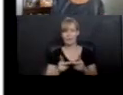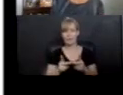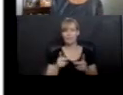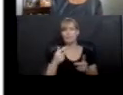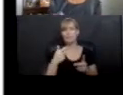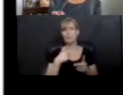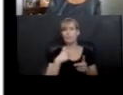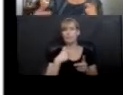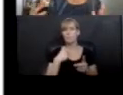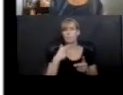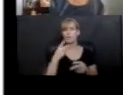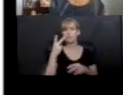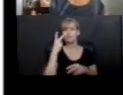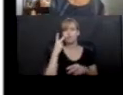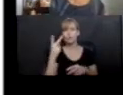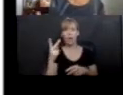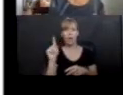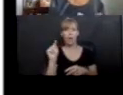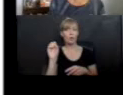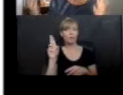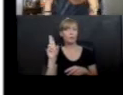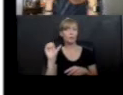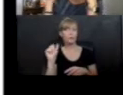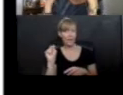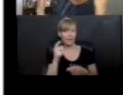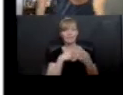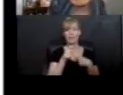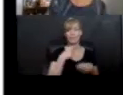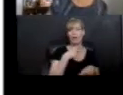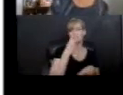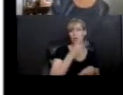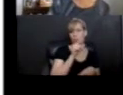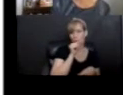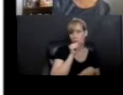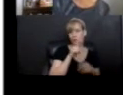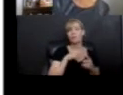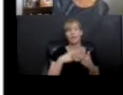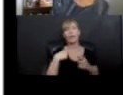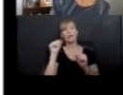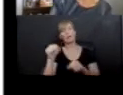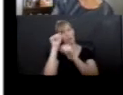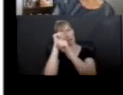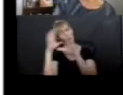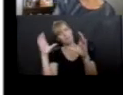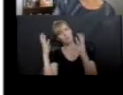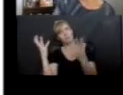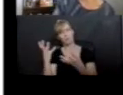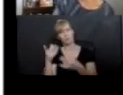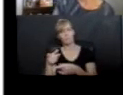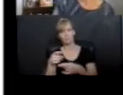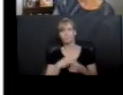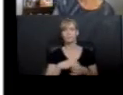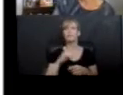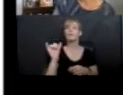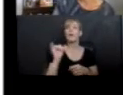words, but by saying, I saw a toucan, instead of I saw a bird, then I know, right? I know immediately what that's like. So